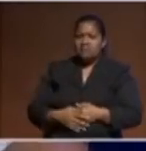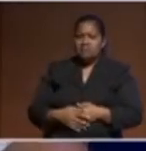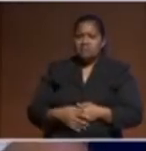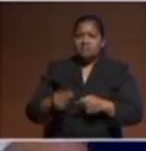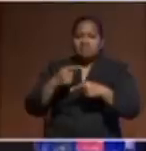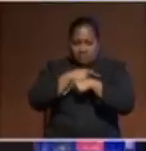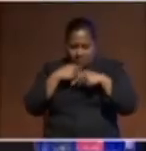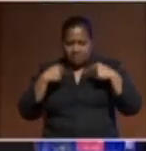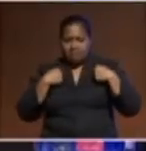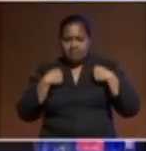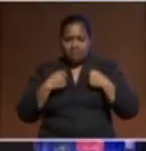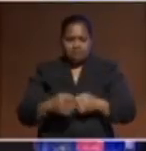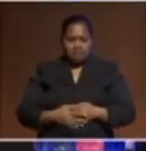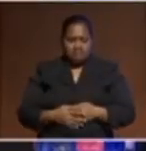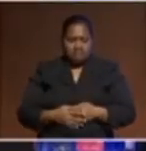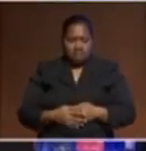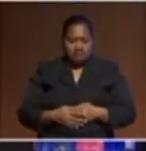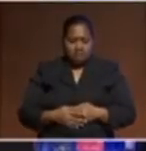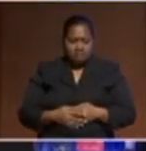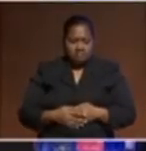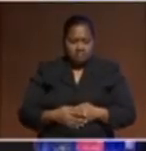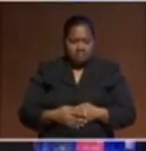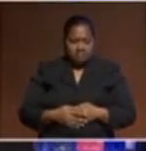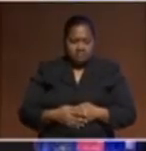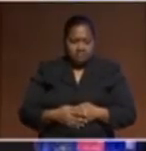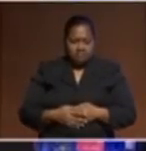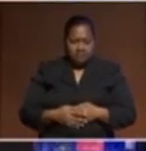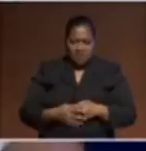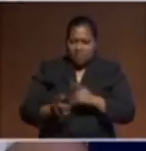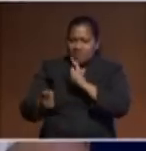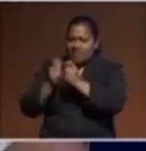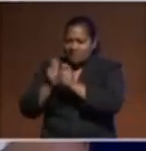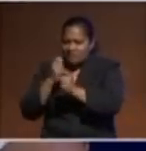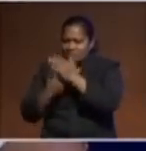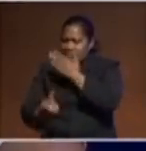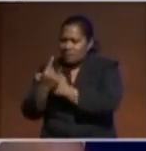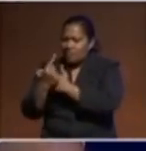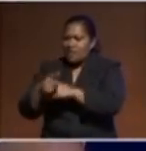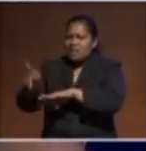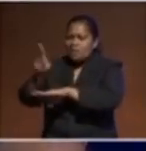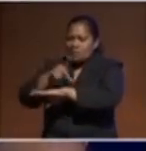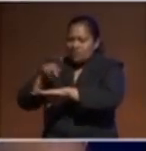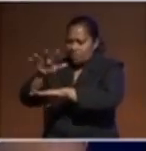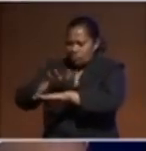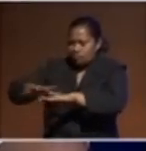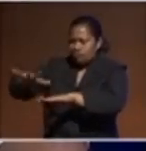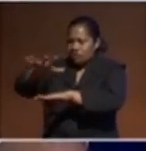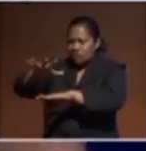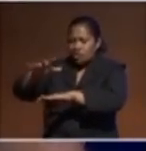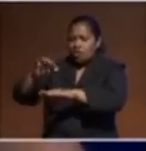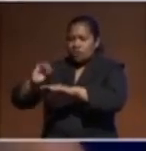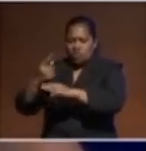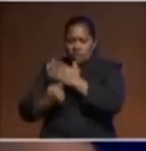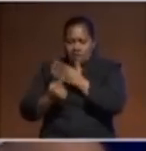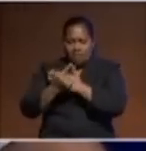stopping the test that was ongoing in our Pacific, shared Pacific region. And so I'm trying to